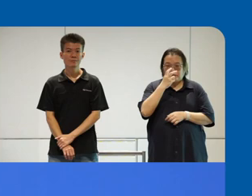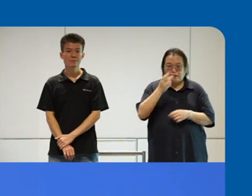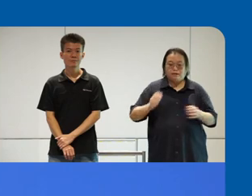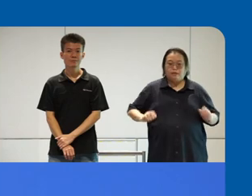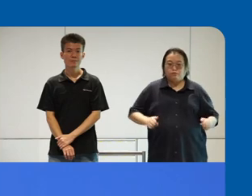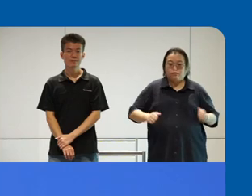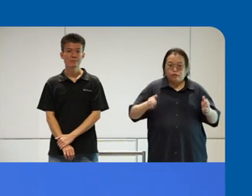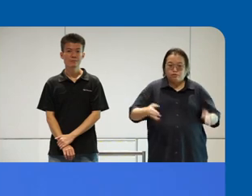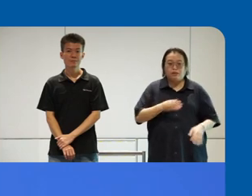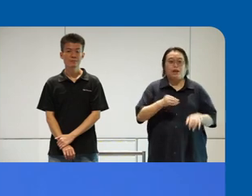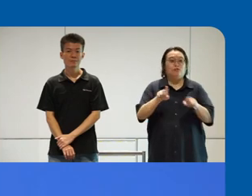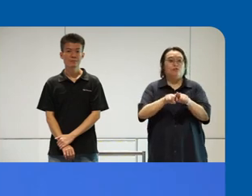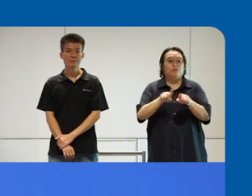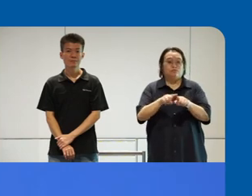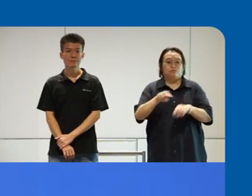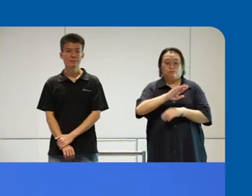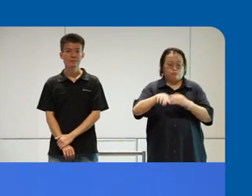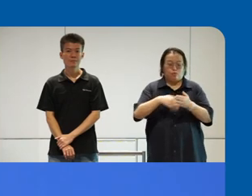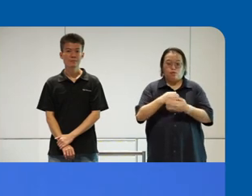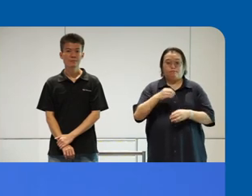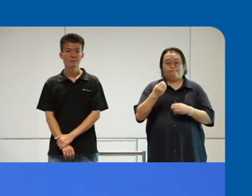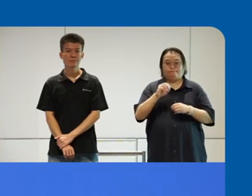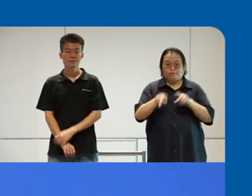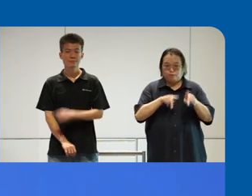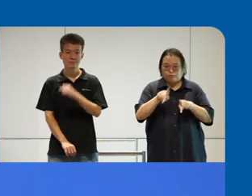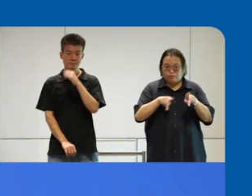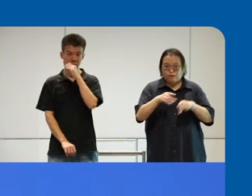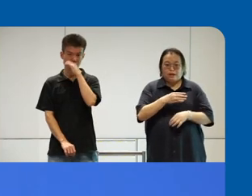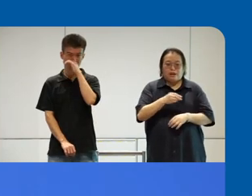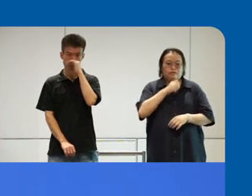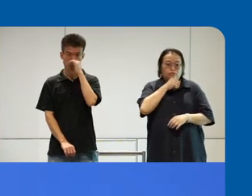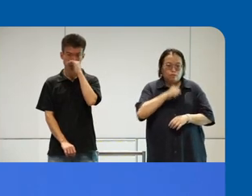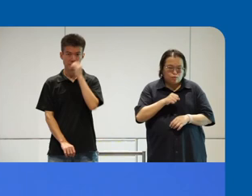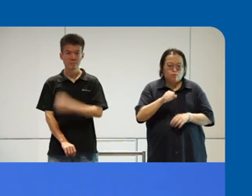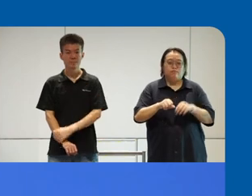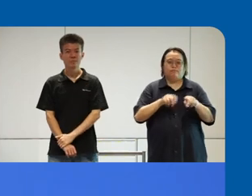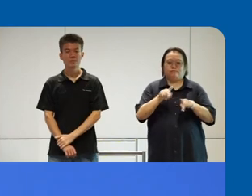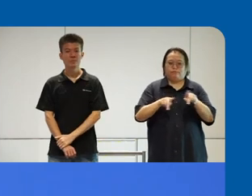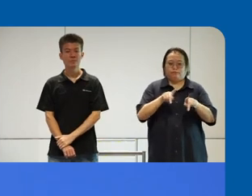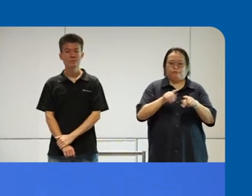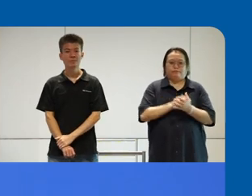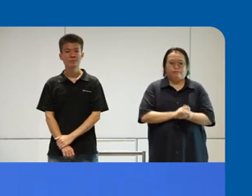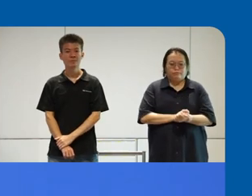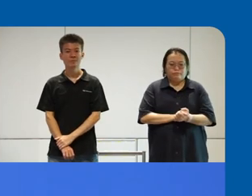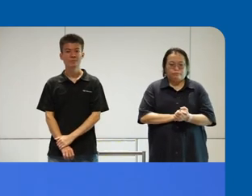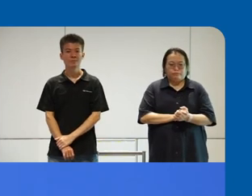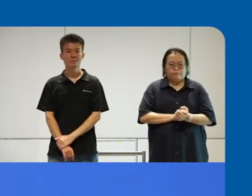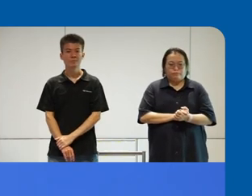it's a rapidly aging community. And obviously, the technologies we design for VIs,